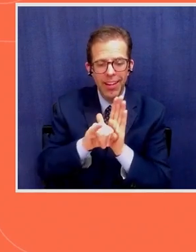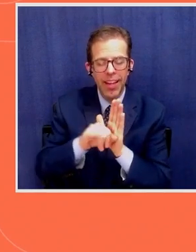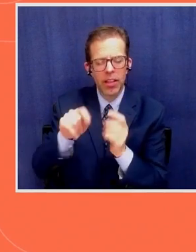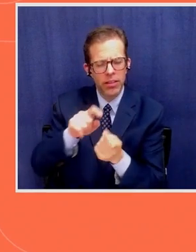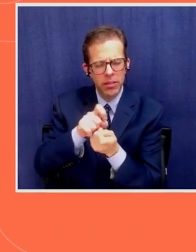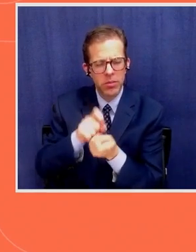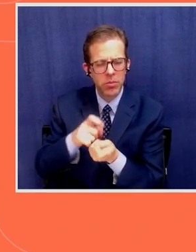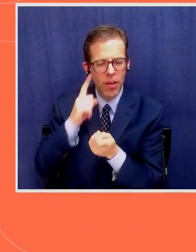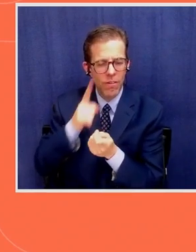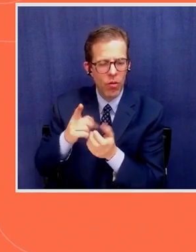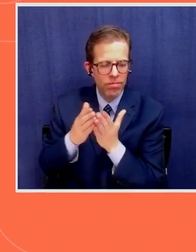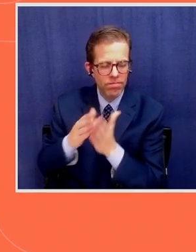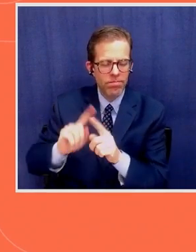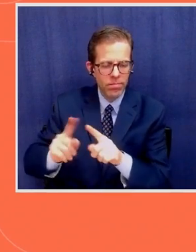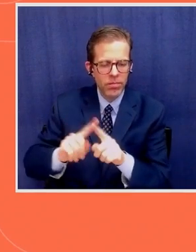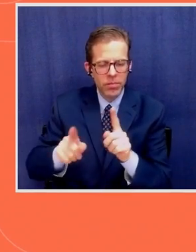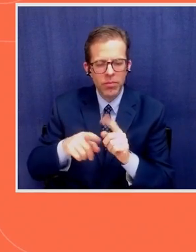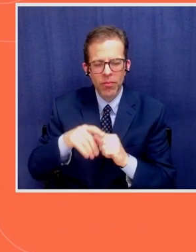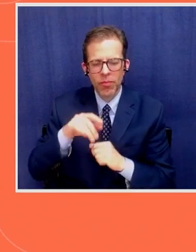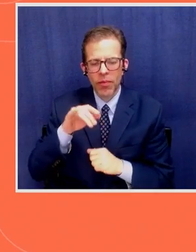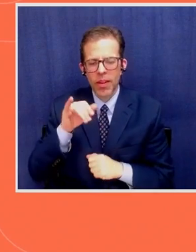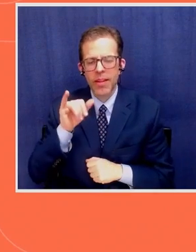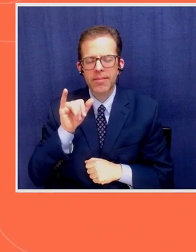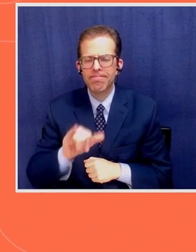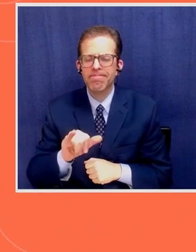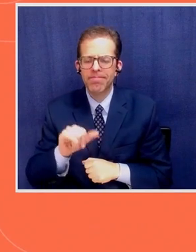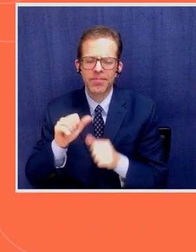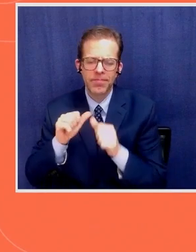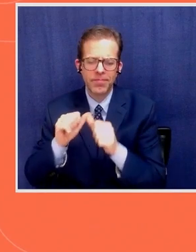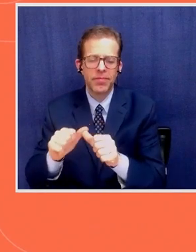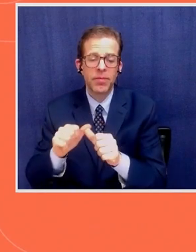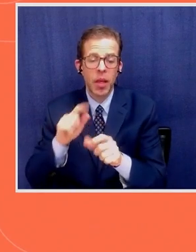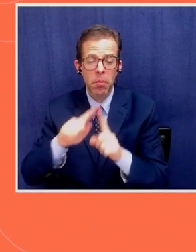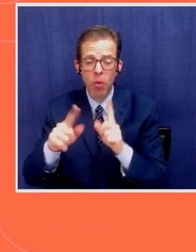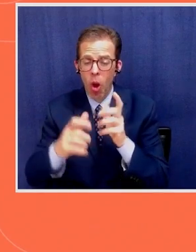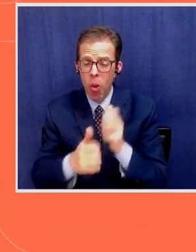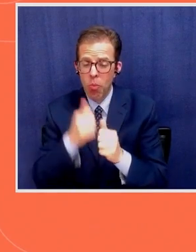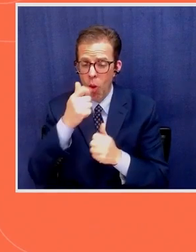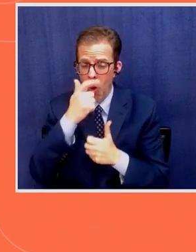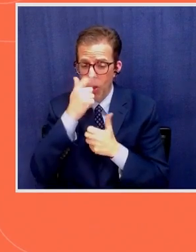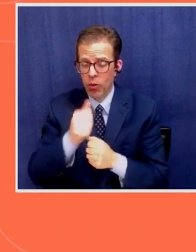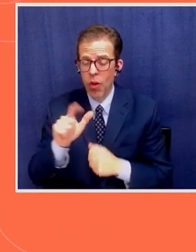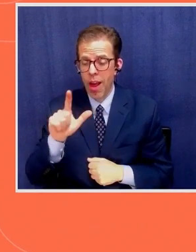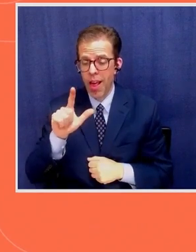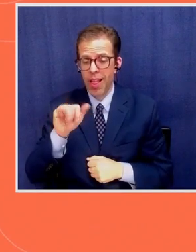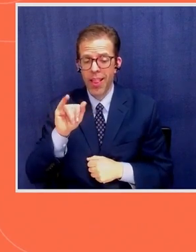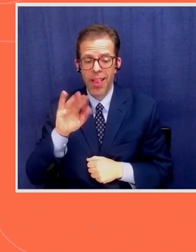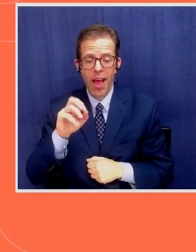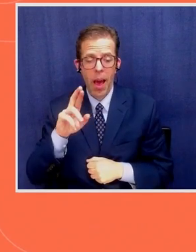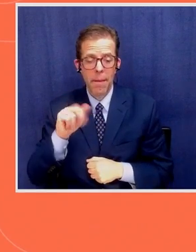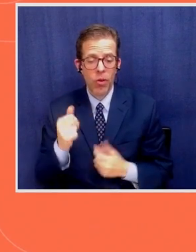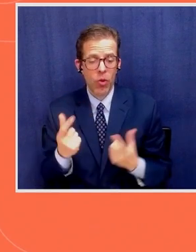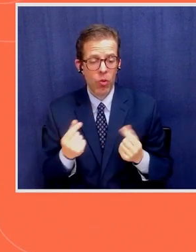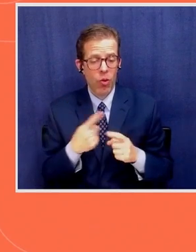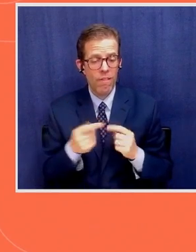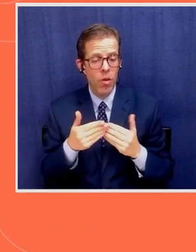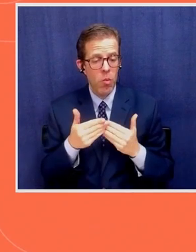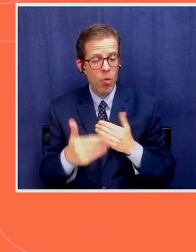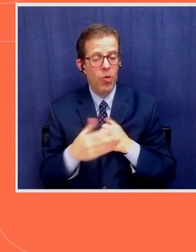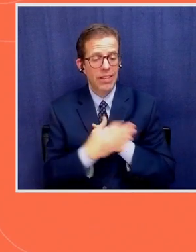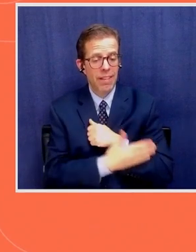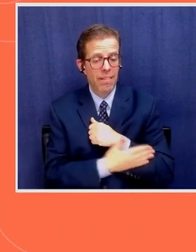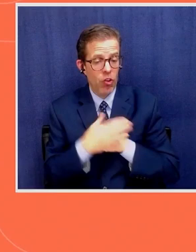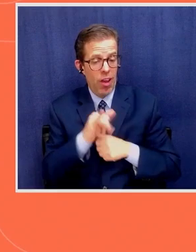299 gross tonnage. But most interestingly, what Liberia did, which is different from the rest of the country in the region,